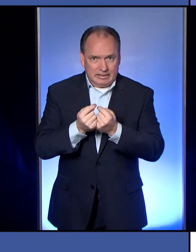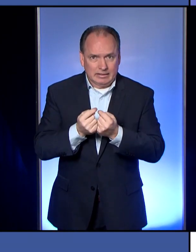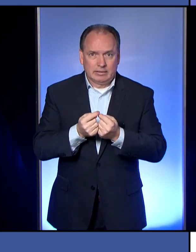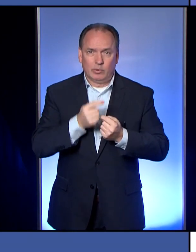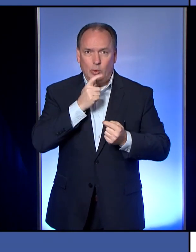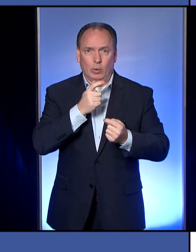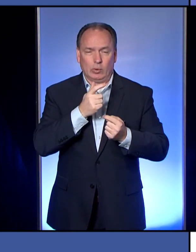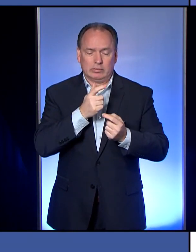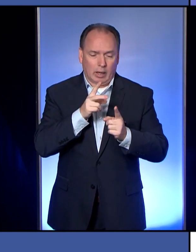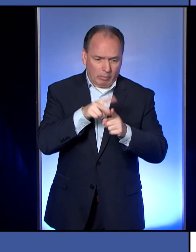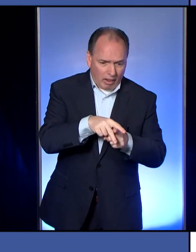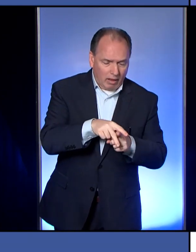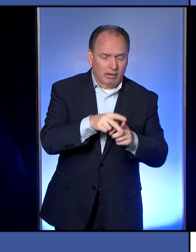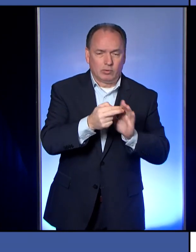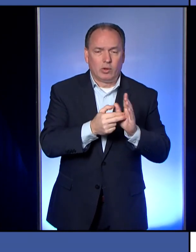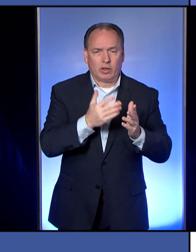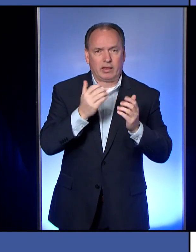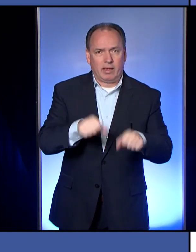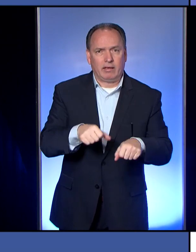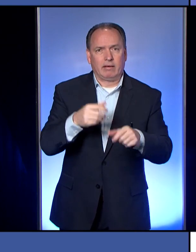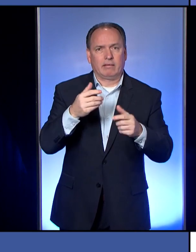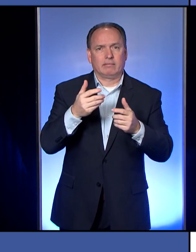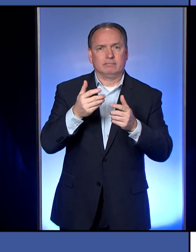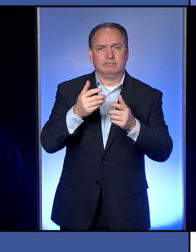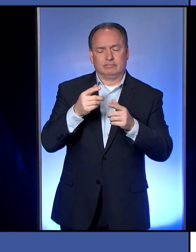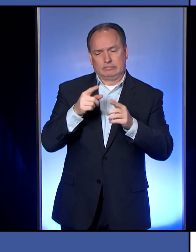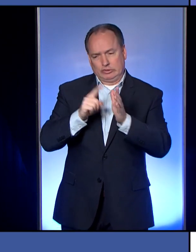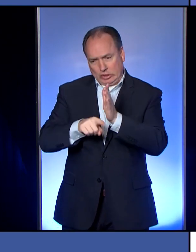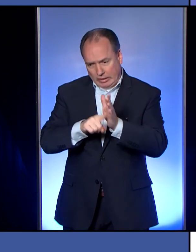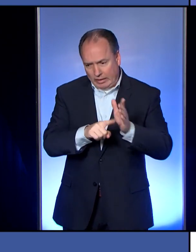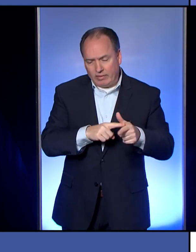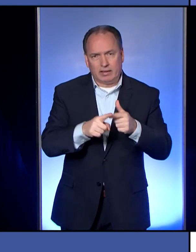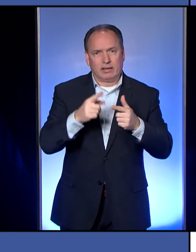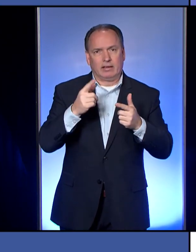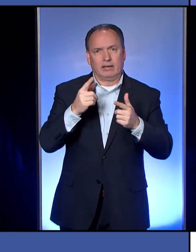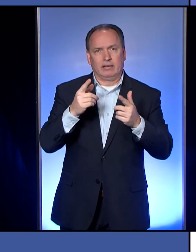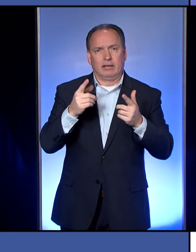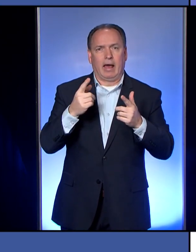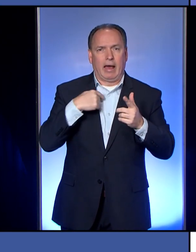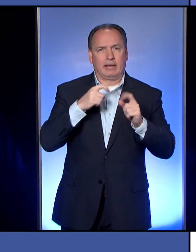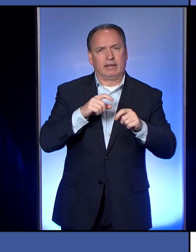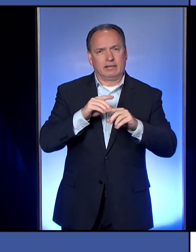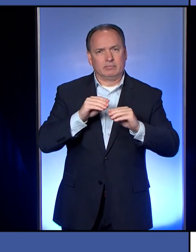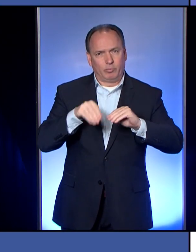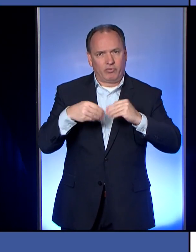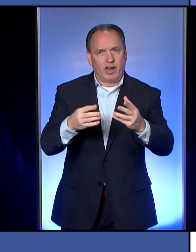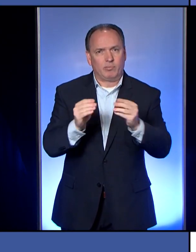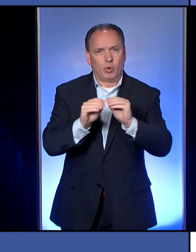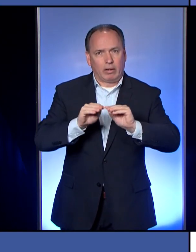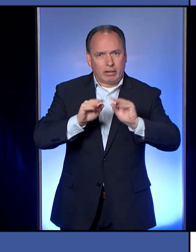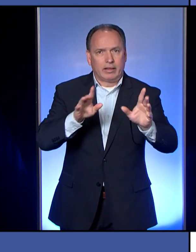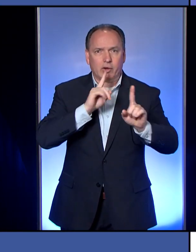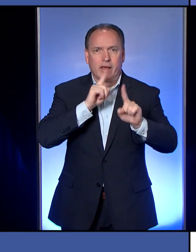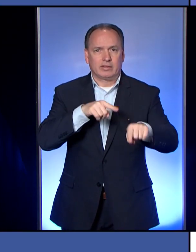they can look into that for me and get me that information directly so that I can have a, a really true clear answer for you.